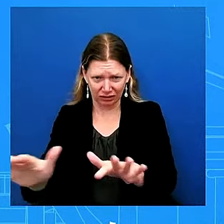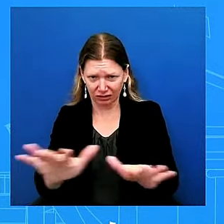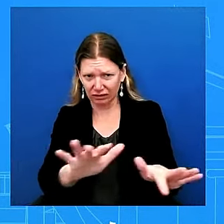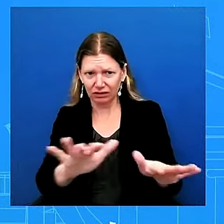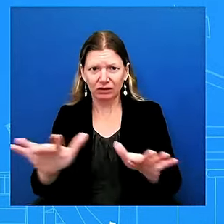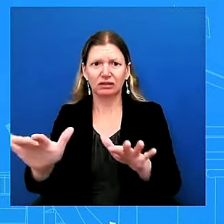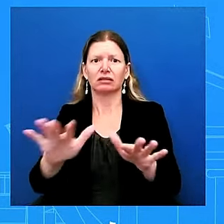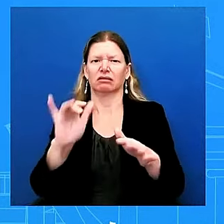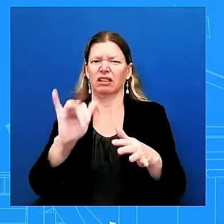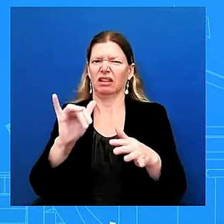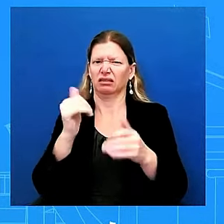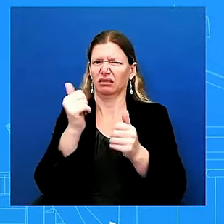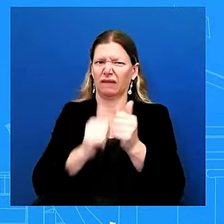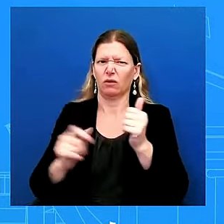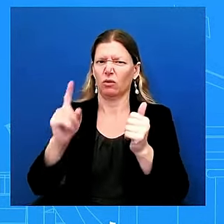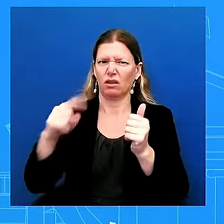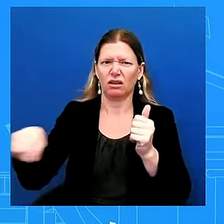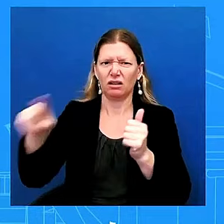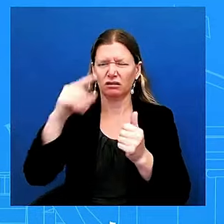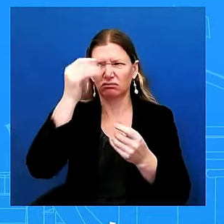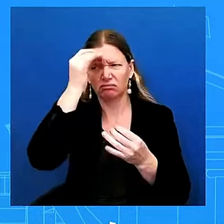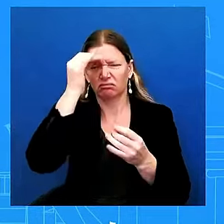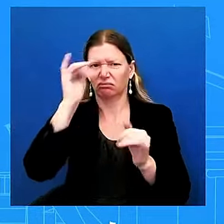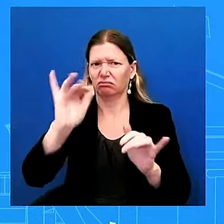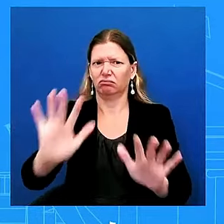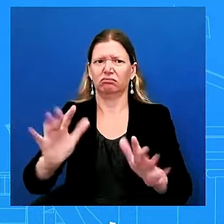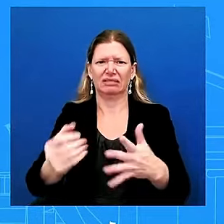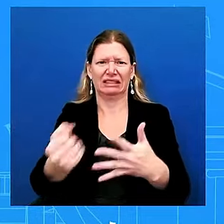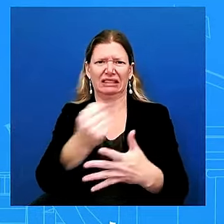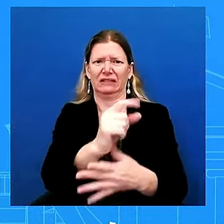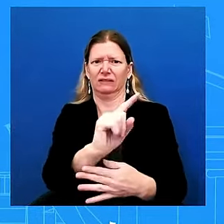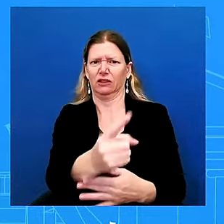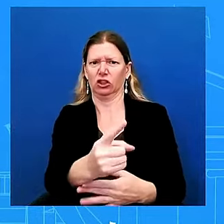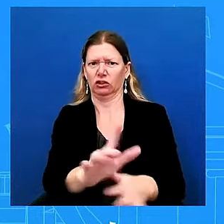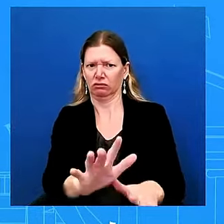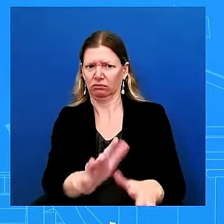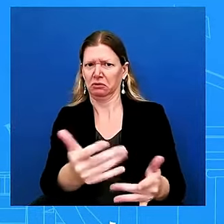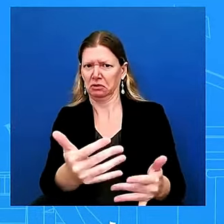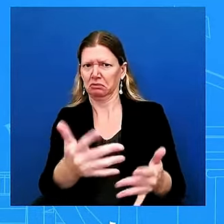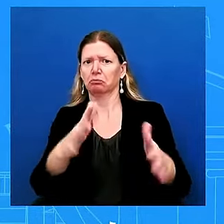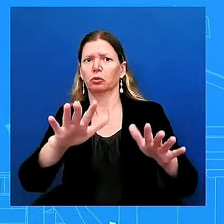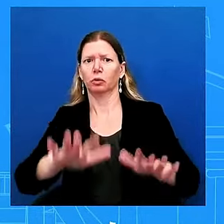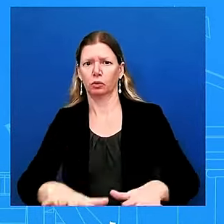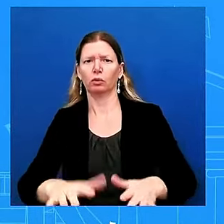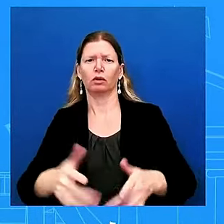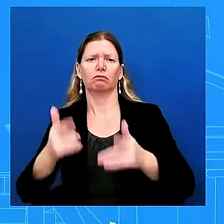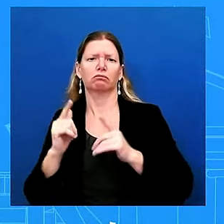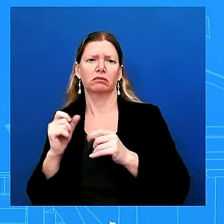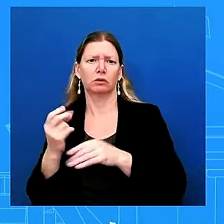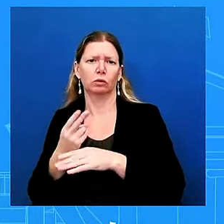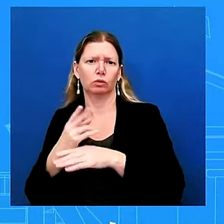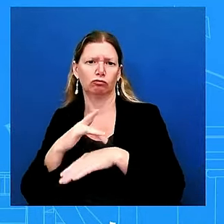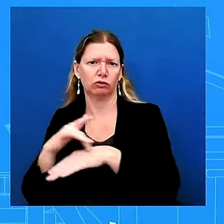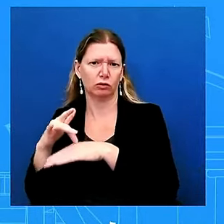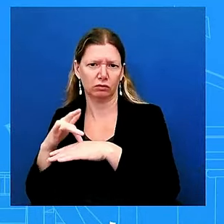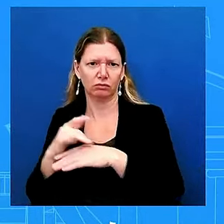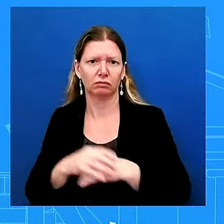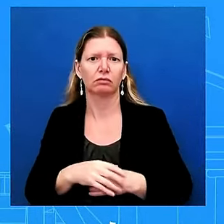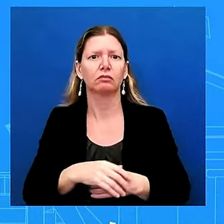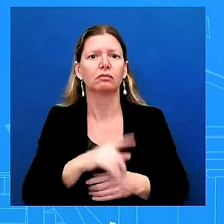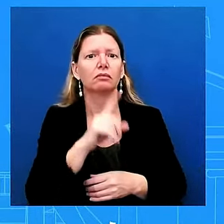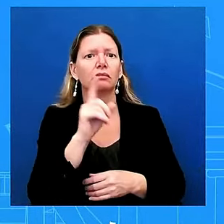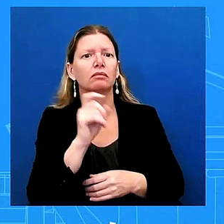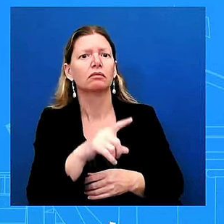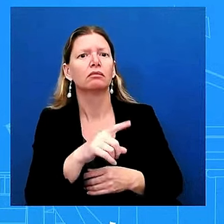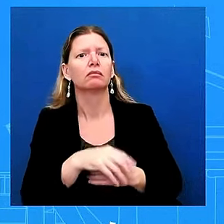and i'll leave it there so were there any requests for trump to delay his visit i'm not getting into any more than what i just stated the president has been really clear